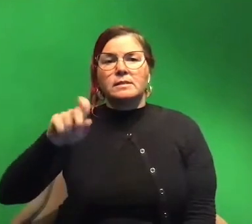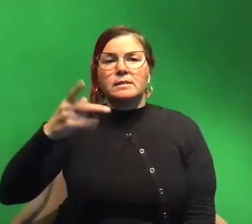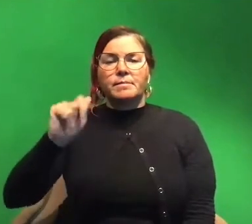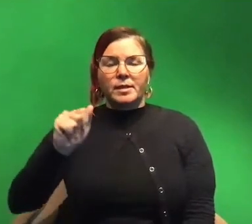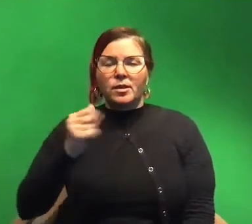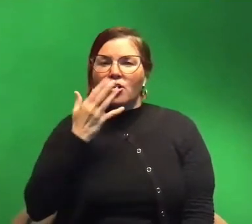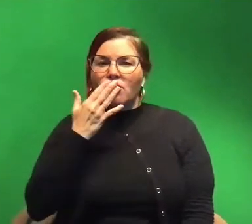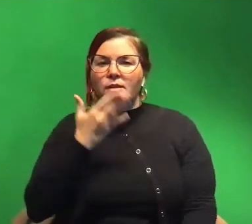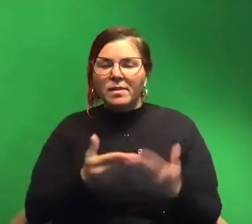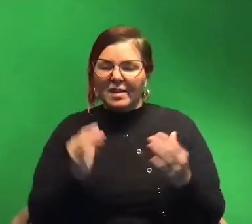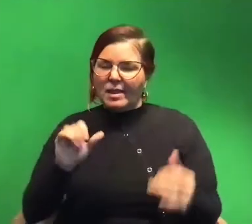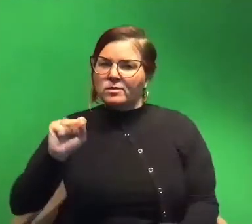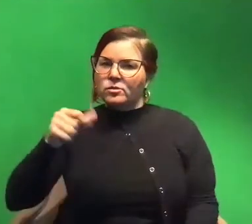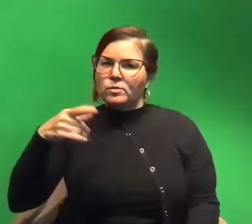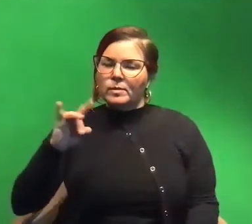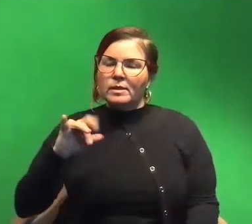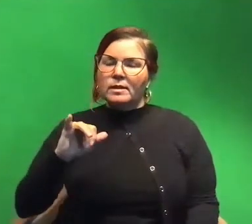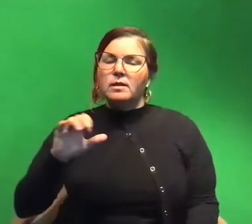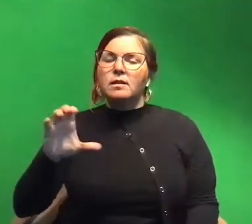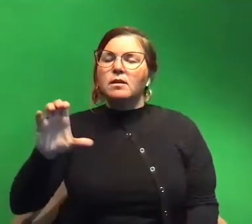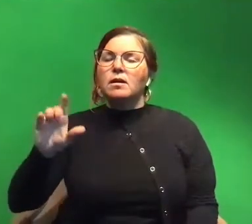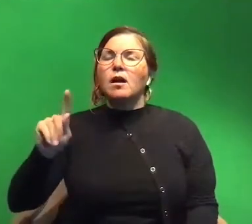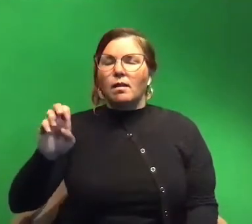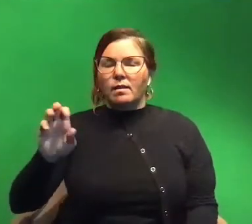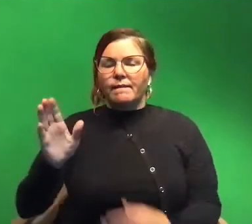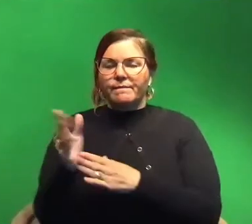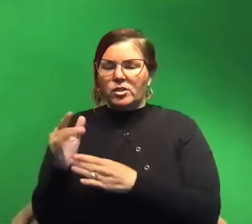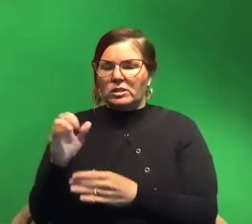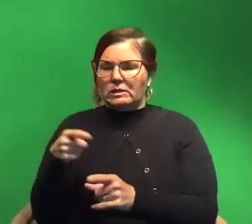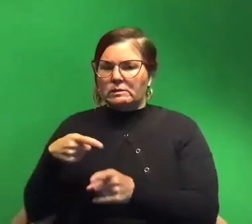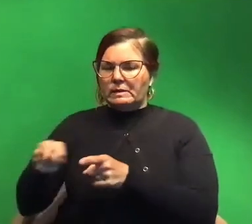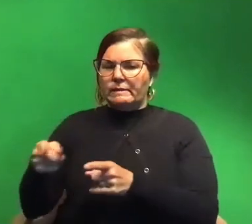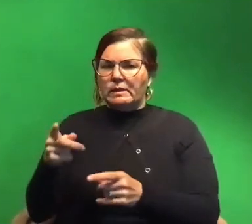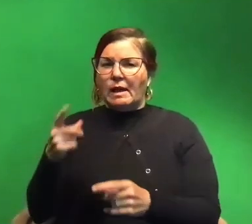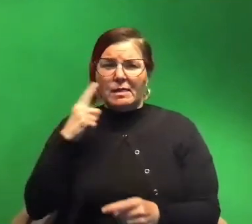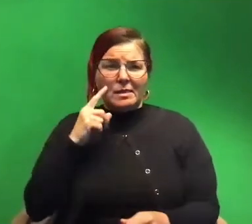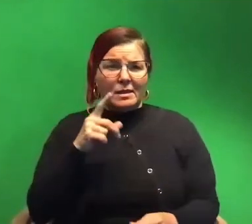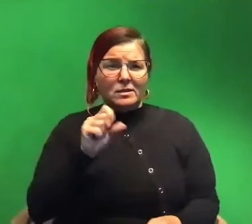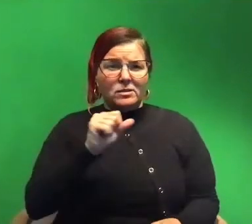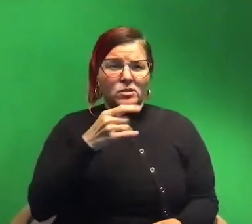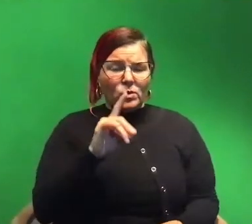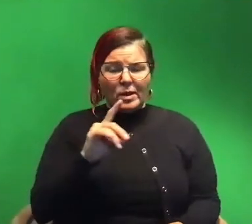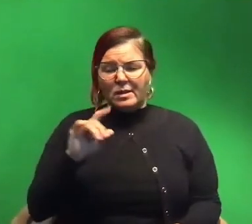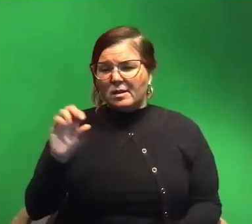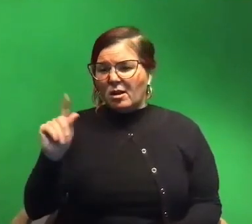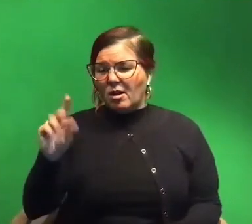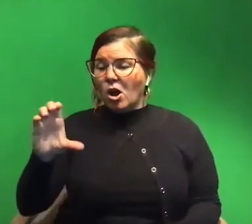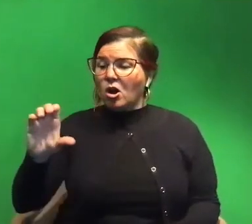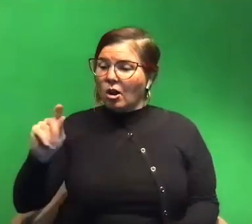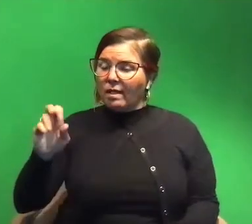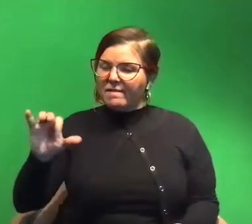uh squid ink rather uh cuttlefish ink specifically i believe but honestly squid ink and cuttlefish ink same stuff um